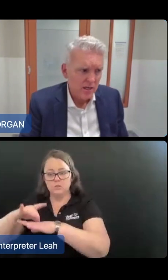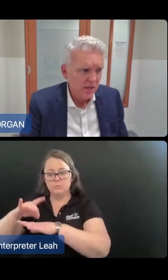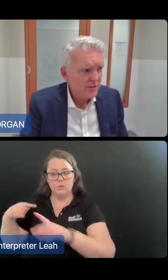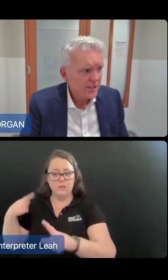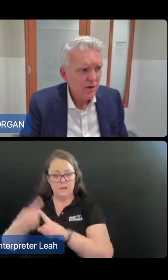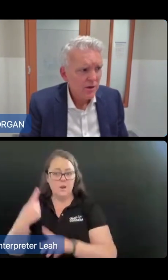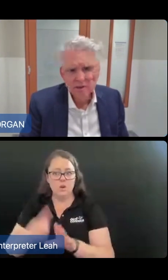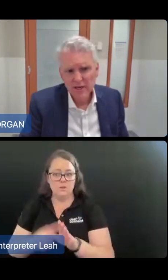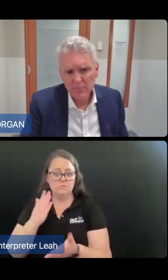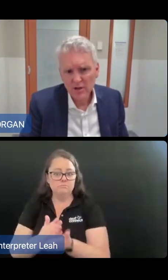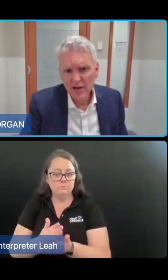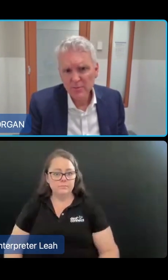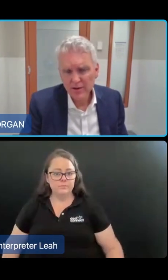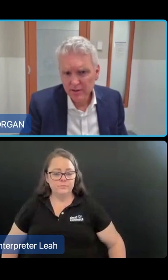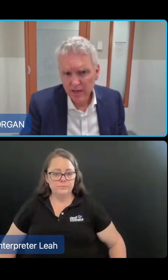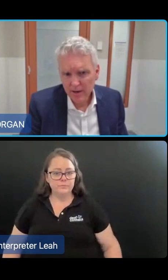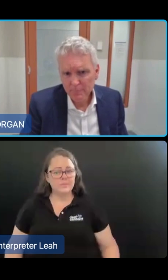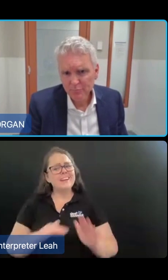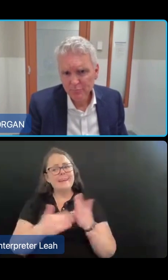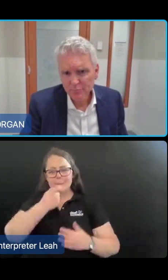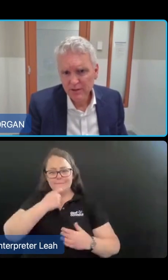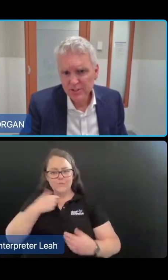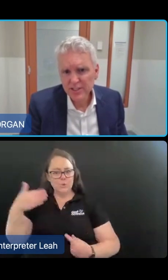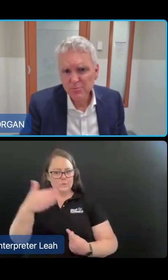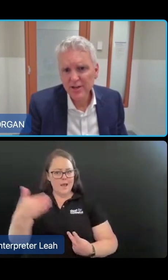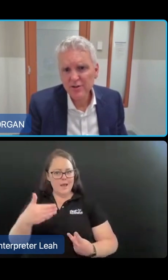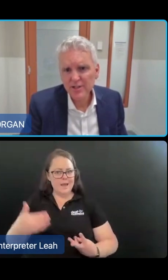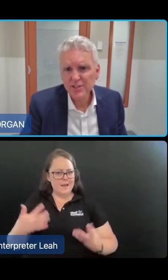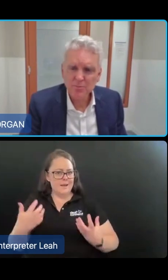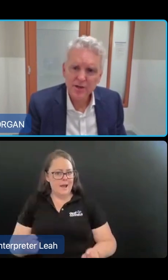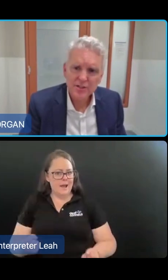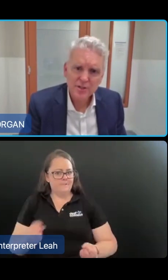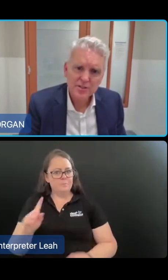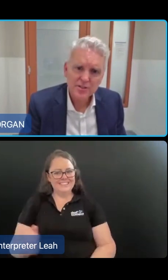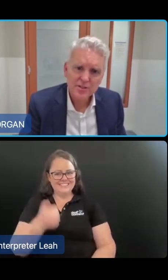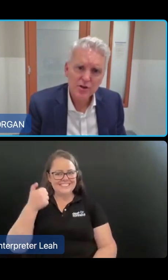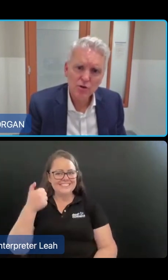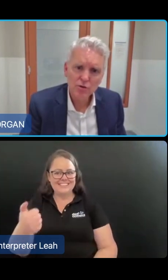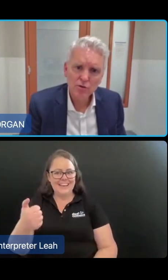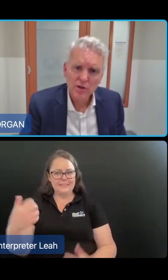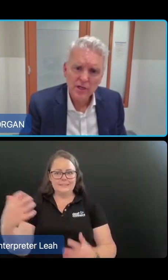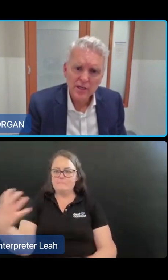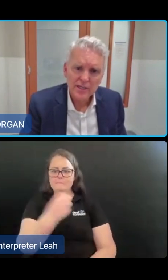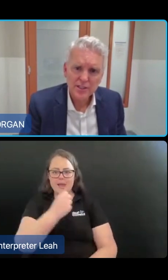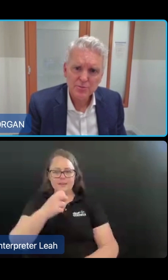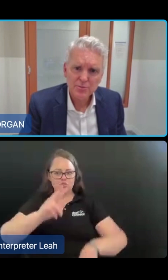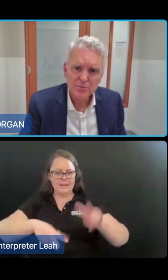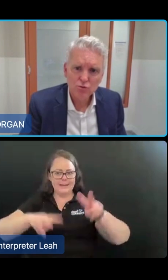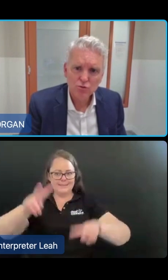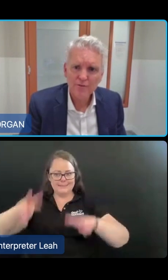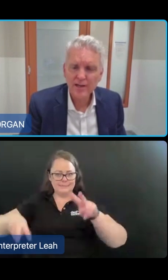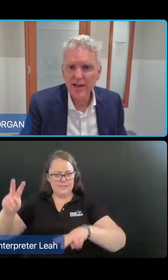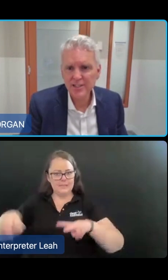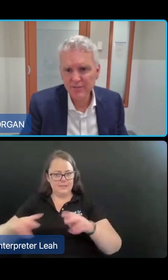So the next one, I've just got a couple of slides, but there are six mandatory assessment instruments in the new assessment